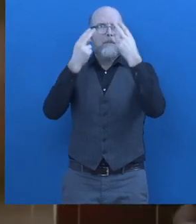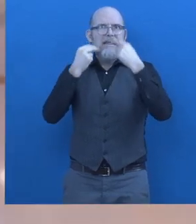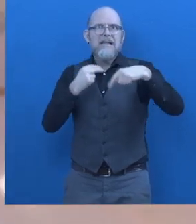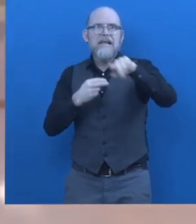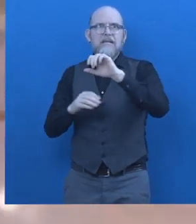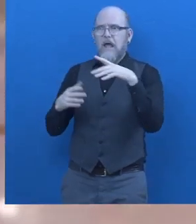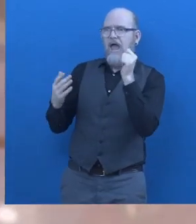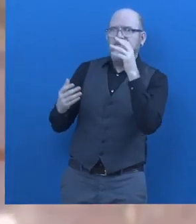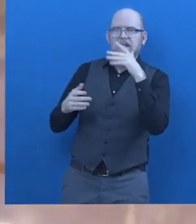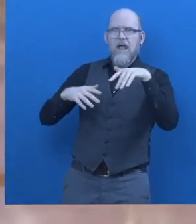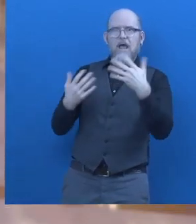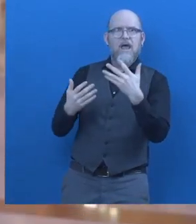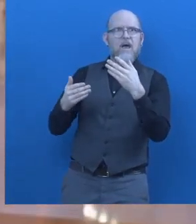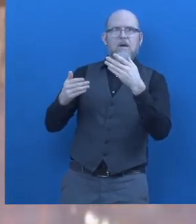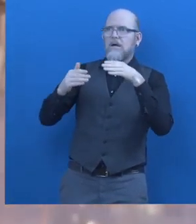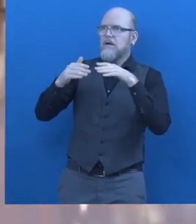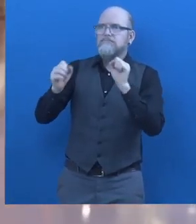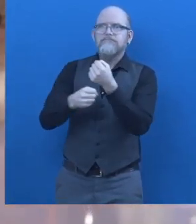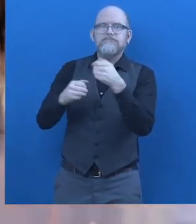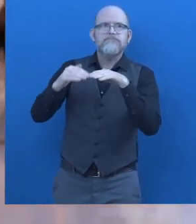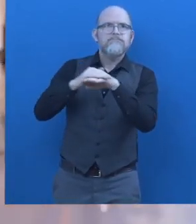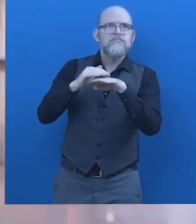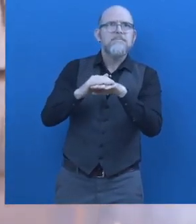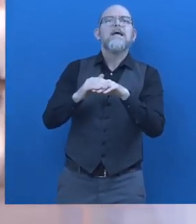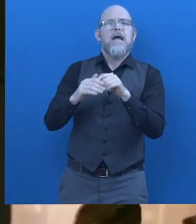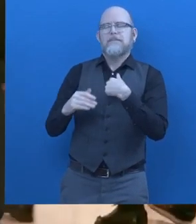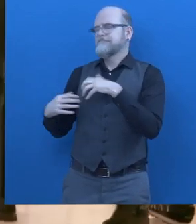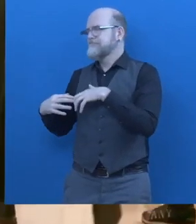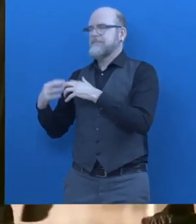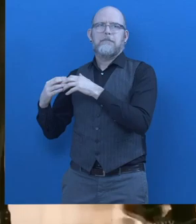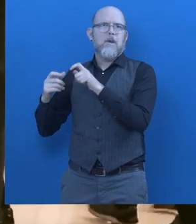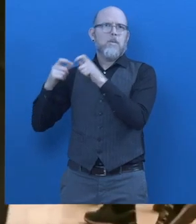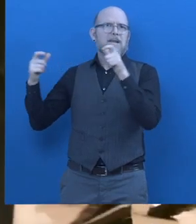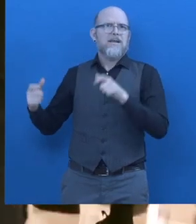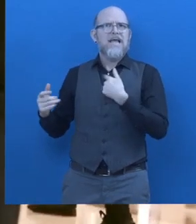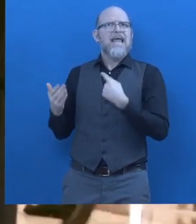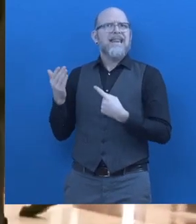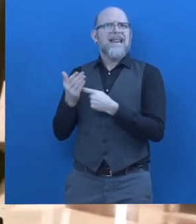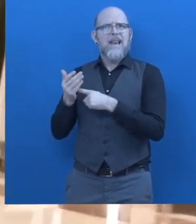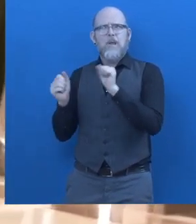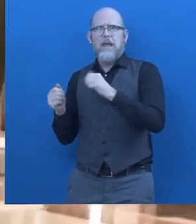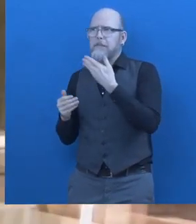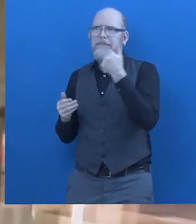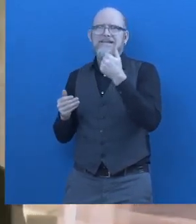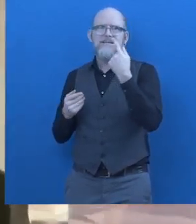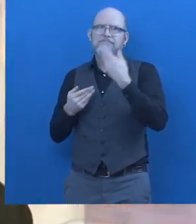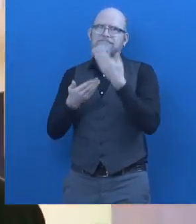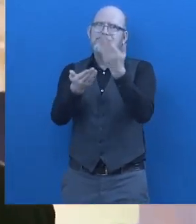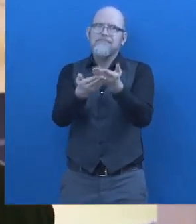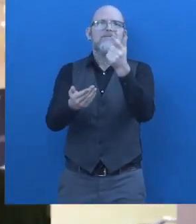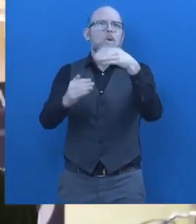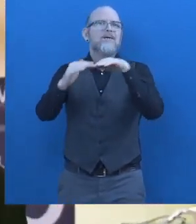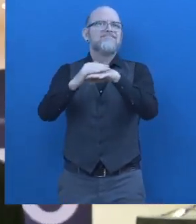daily struggles so we founded poi labs in order to improve their lives using technology so our technology